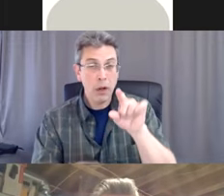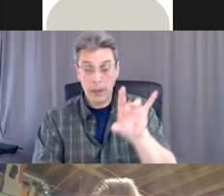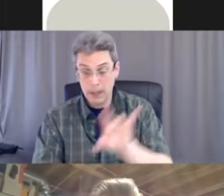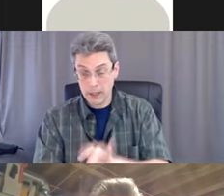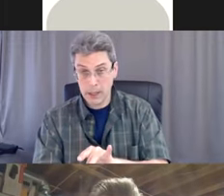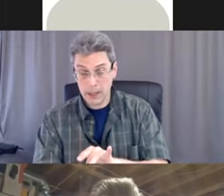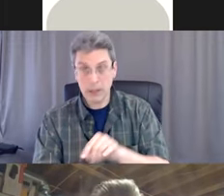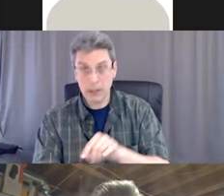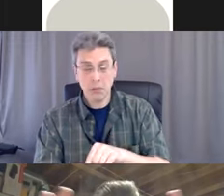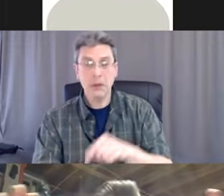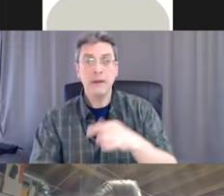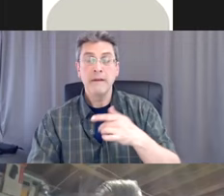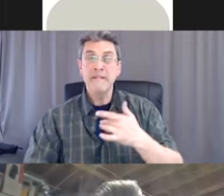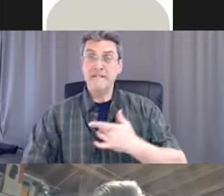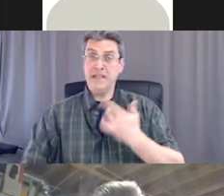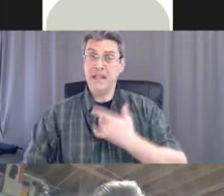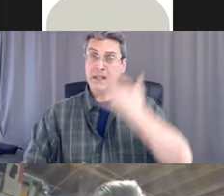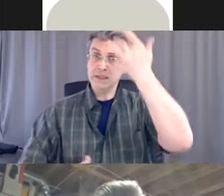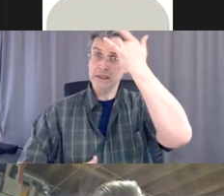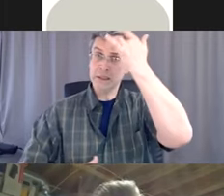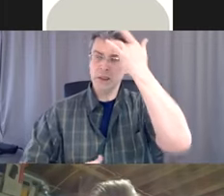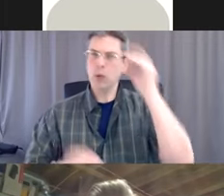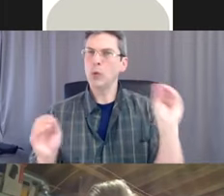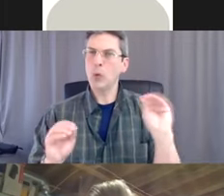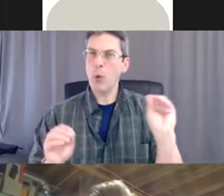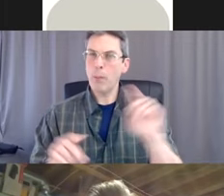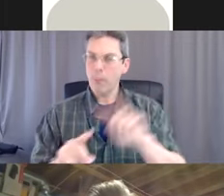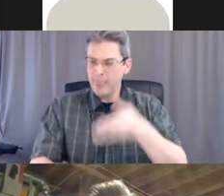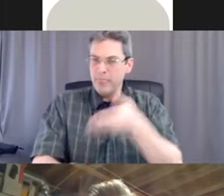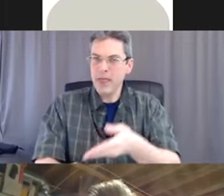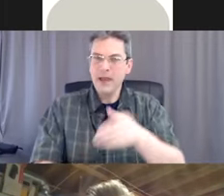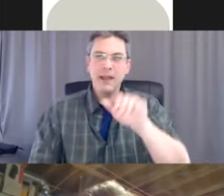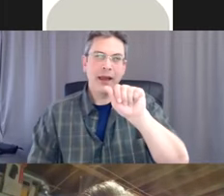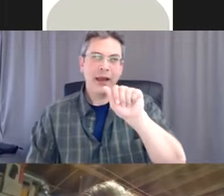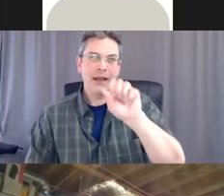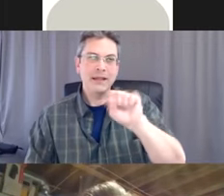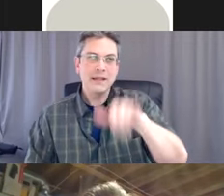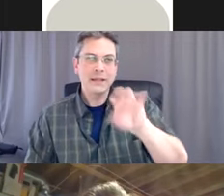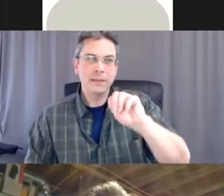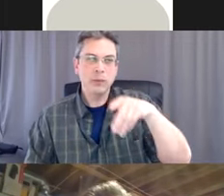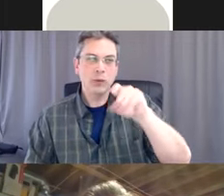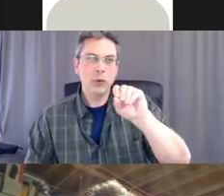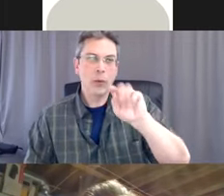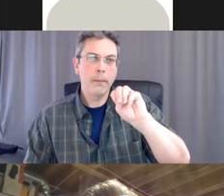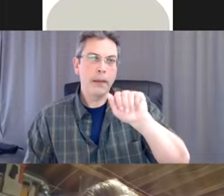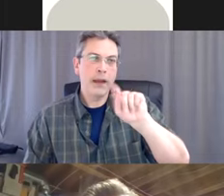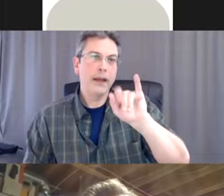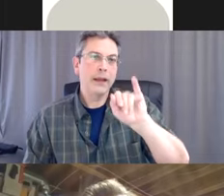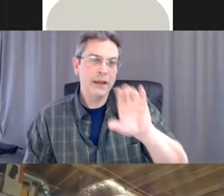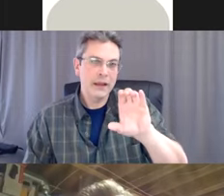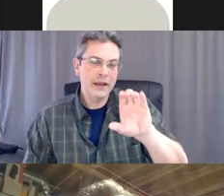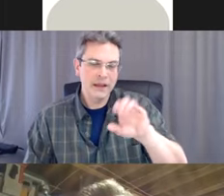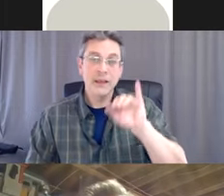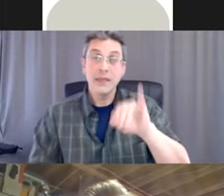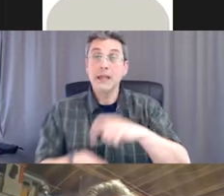asymptomatic. They're in an incubation period. So the incubation period we typically look at is 48